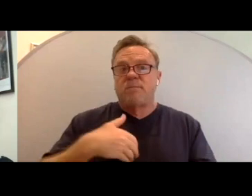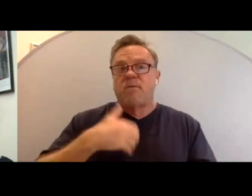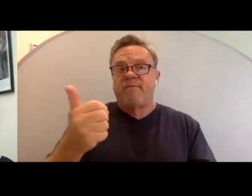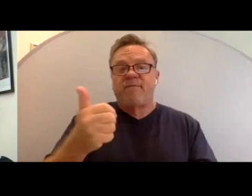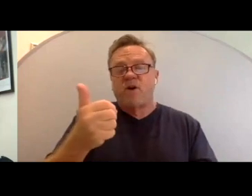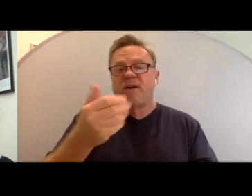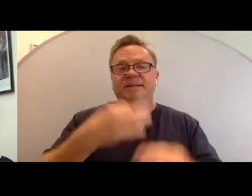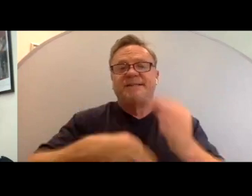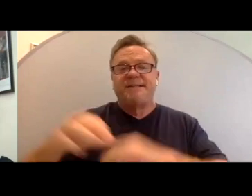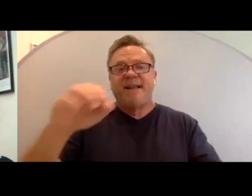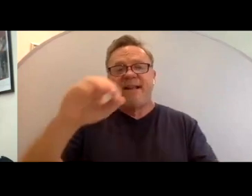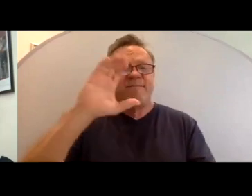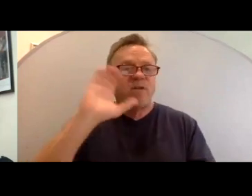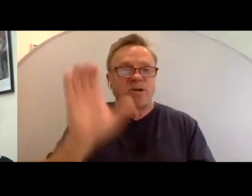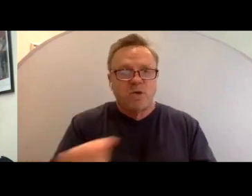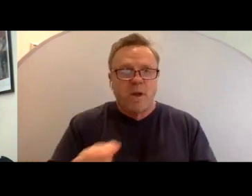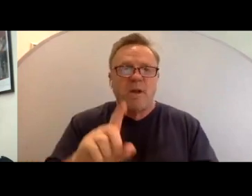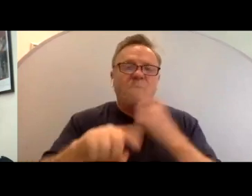virtual when at all possible.